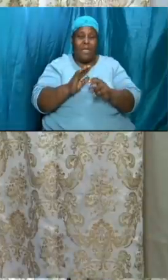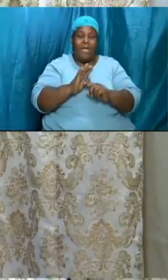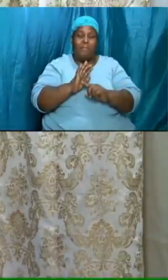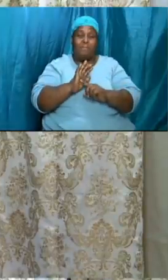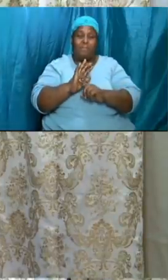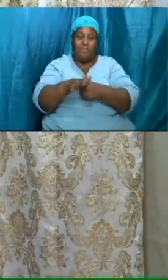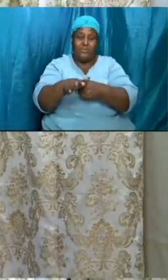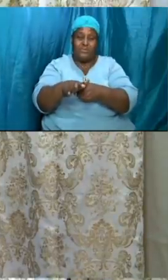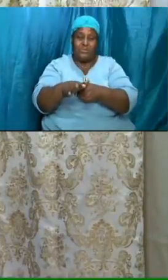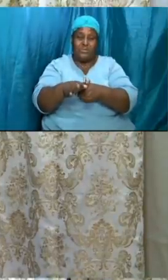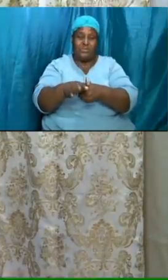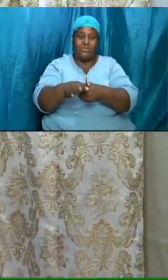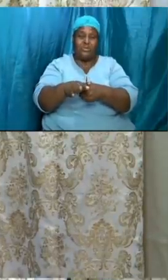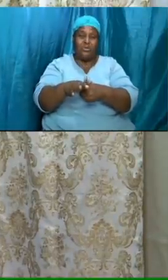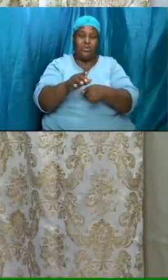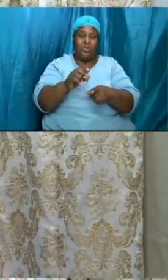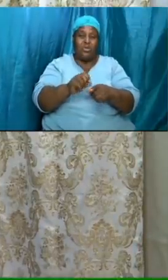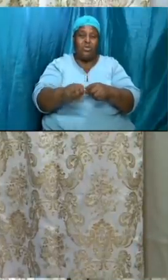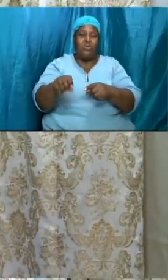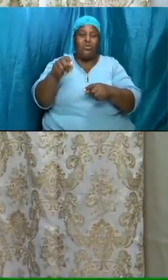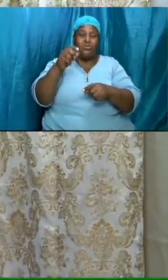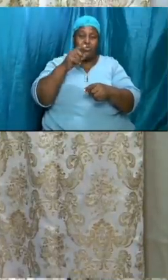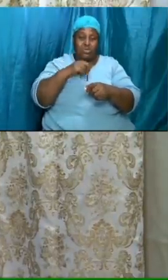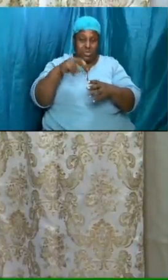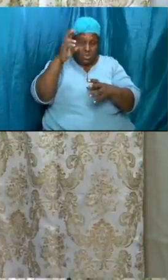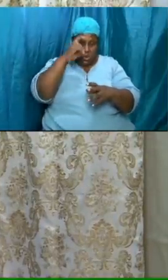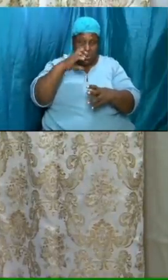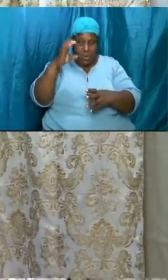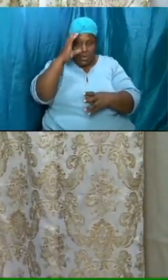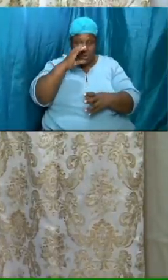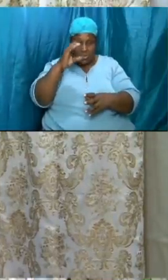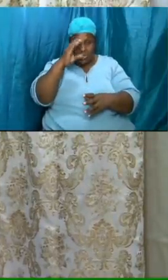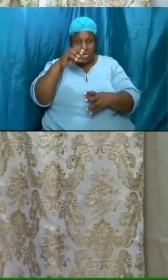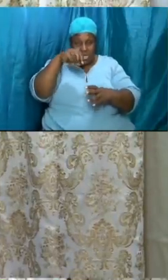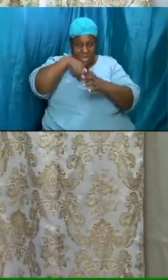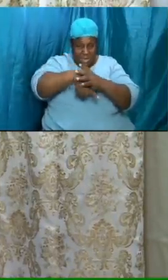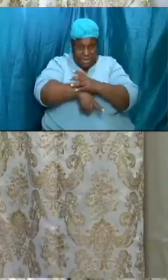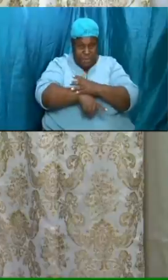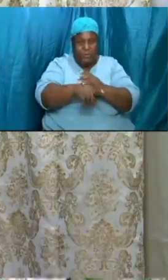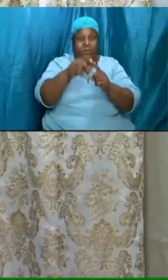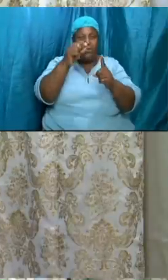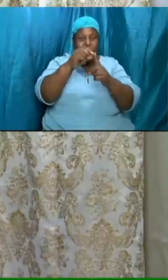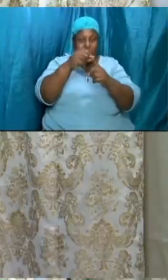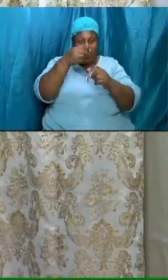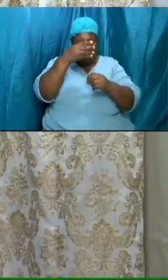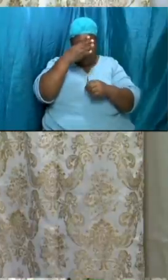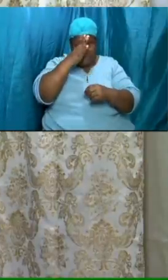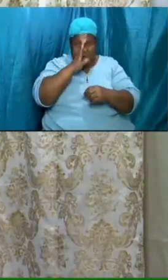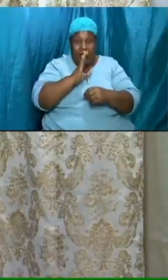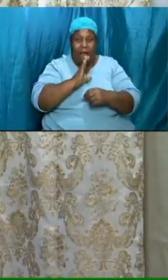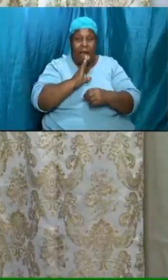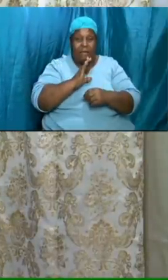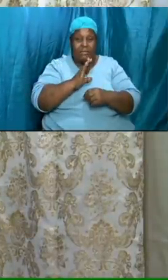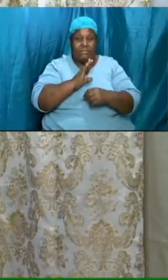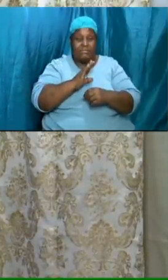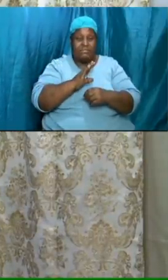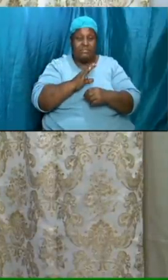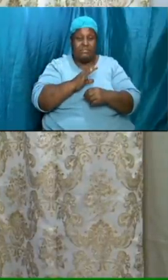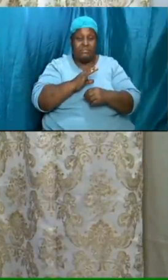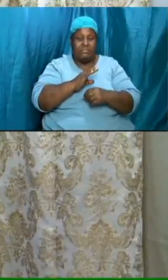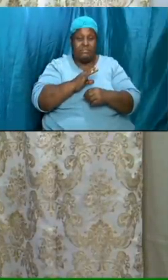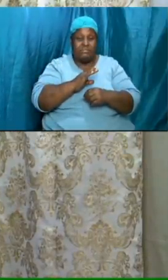to inquire and to dig deeper and because of what is to come it drives a certain amount of fear